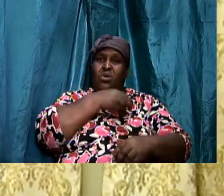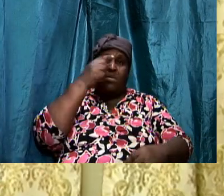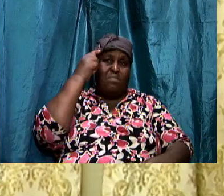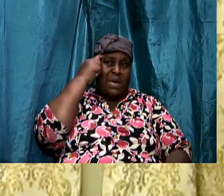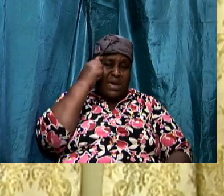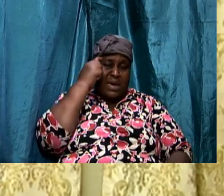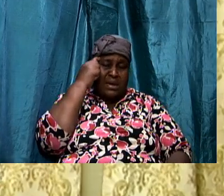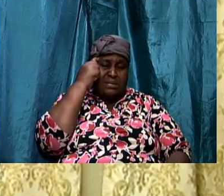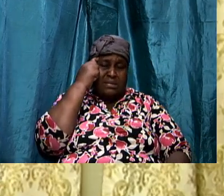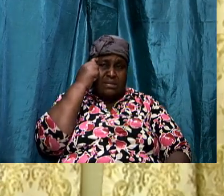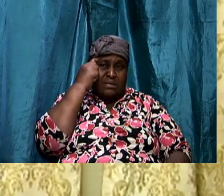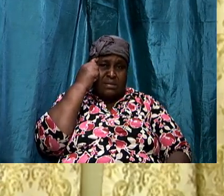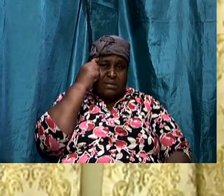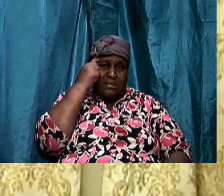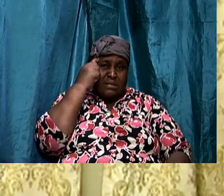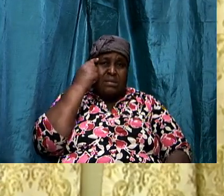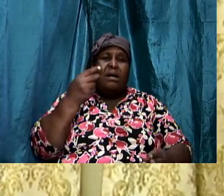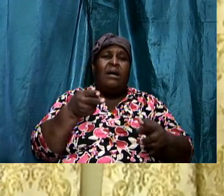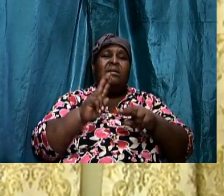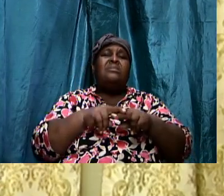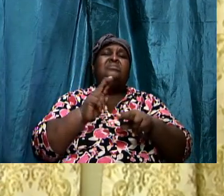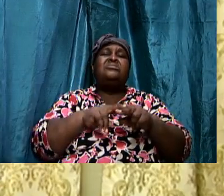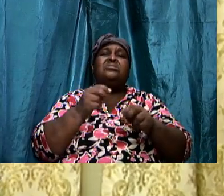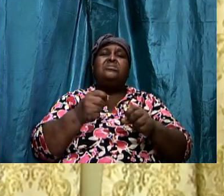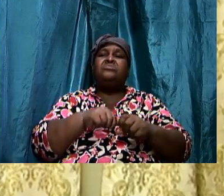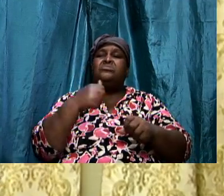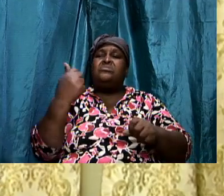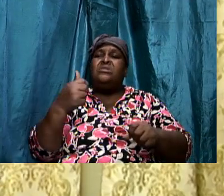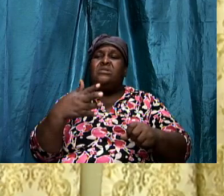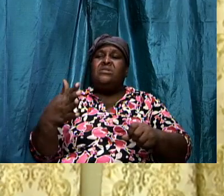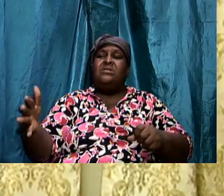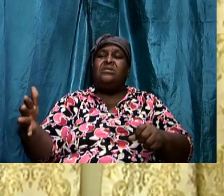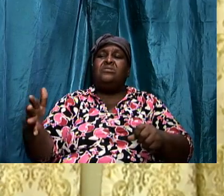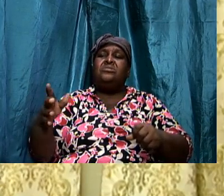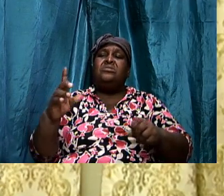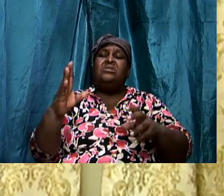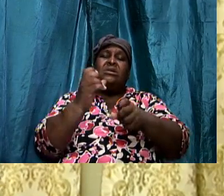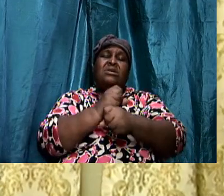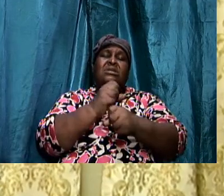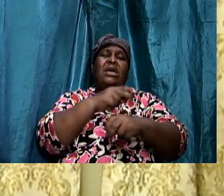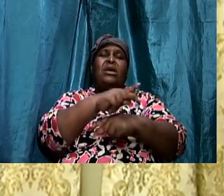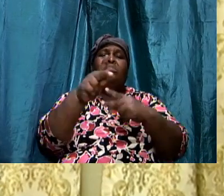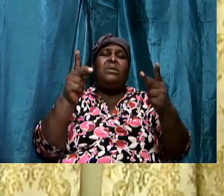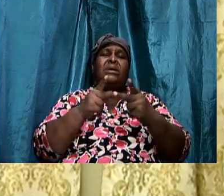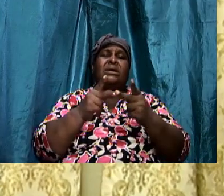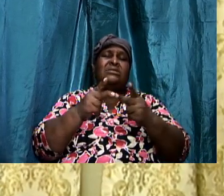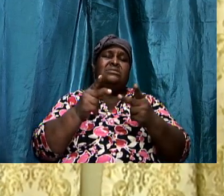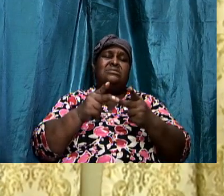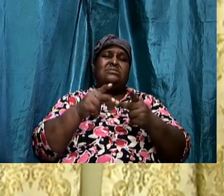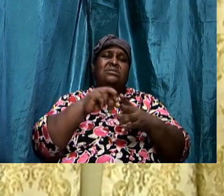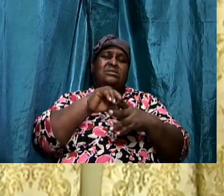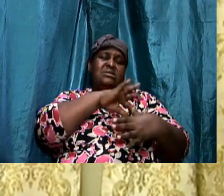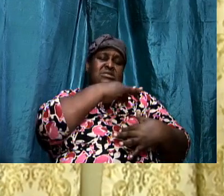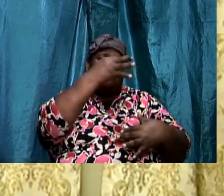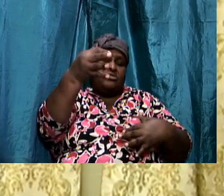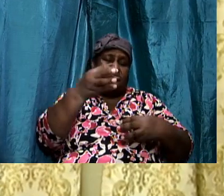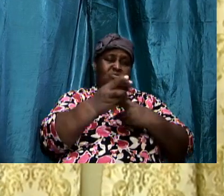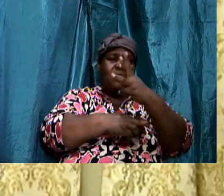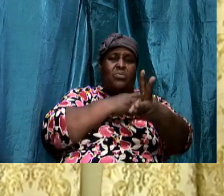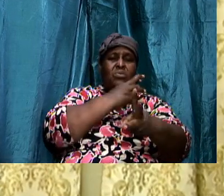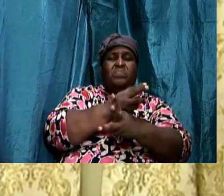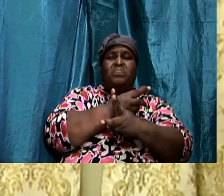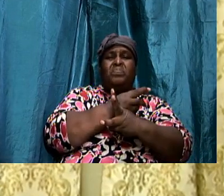other things that is going to take place in the spiritual realm. We are making the point. And we are still declaring.